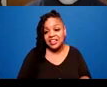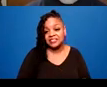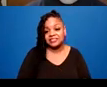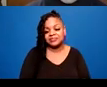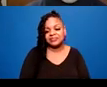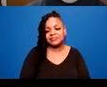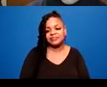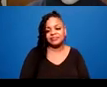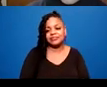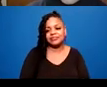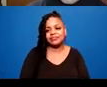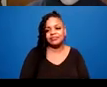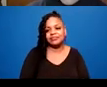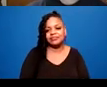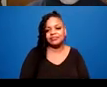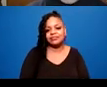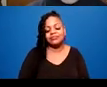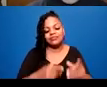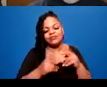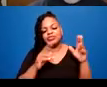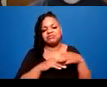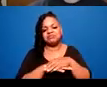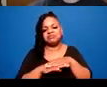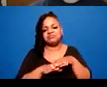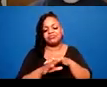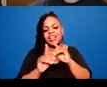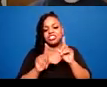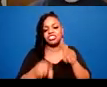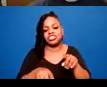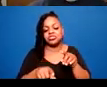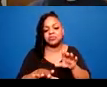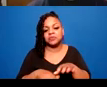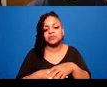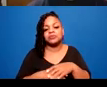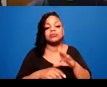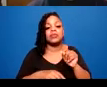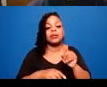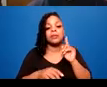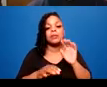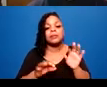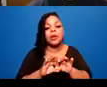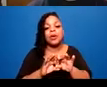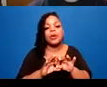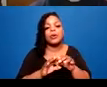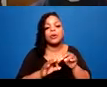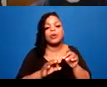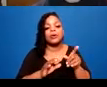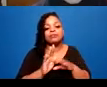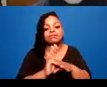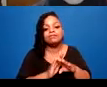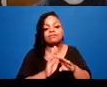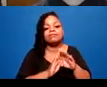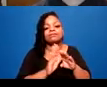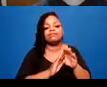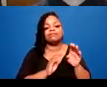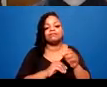is building regular healthy practices of things that you love